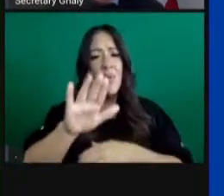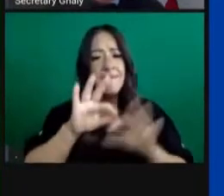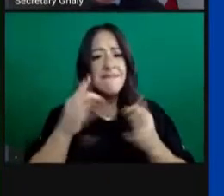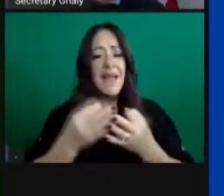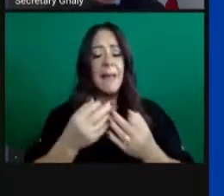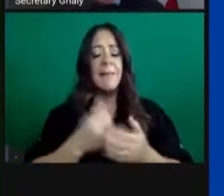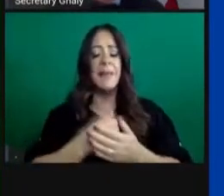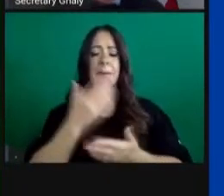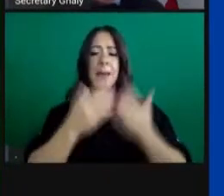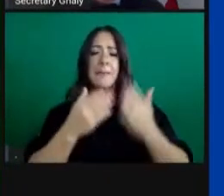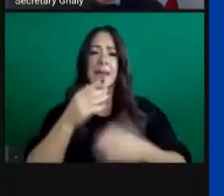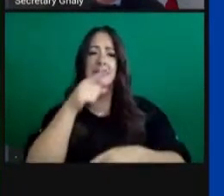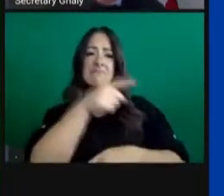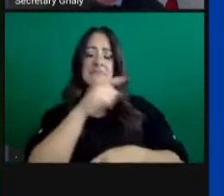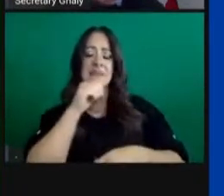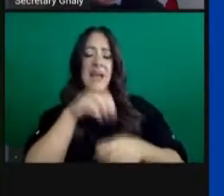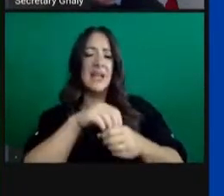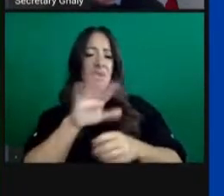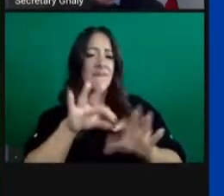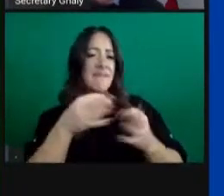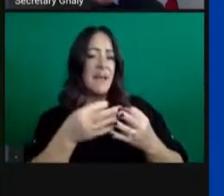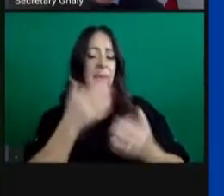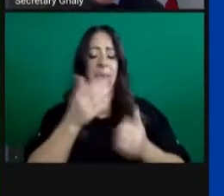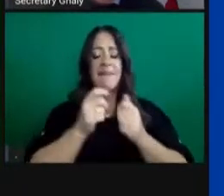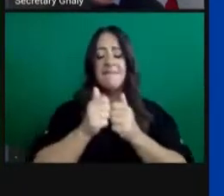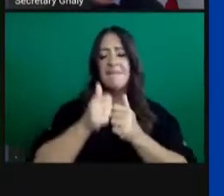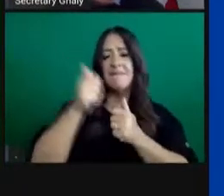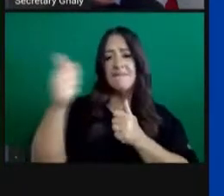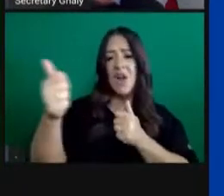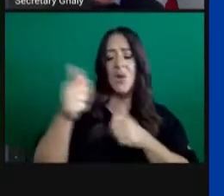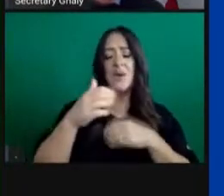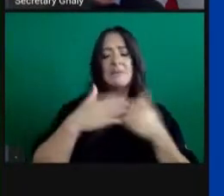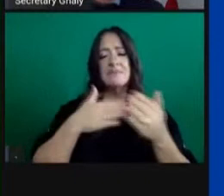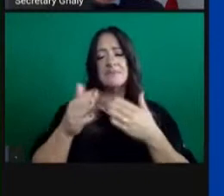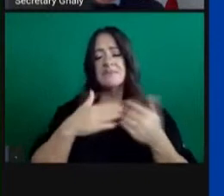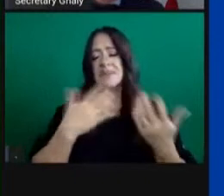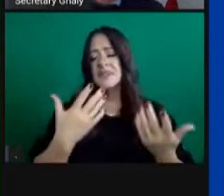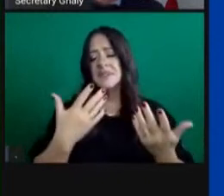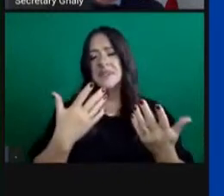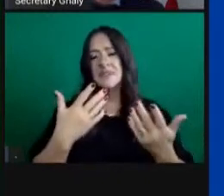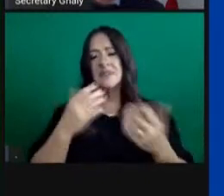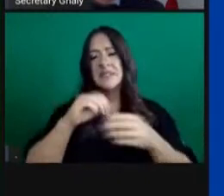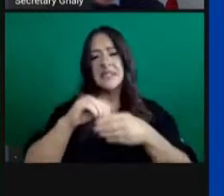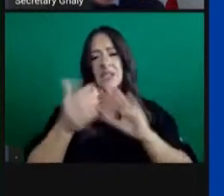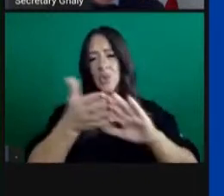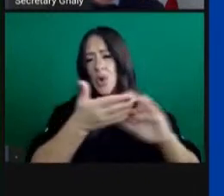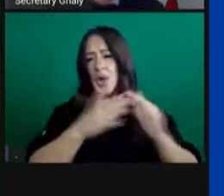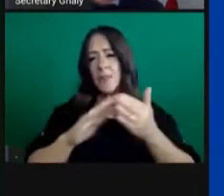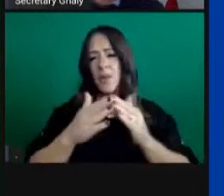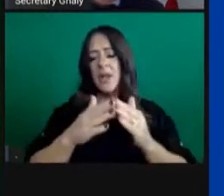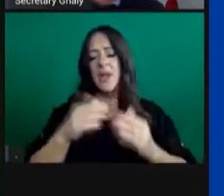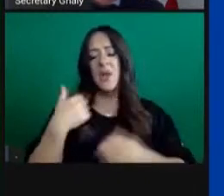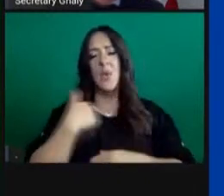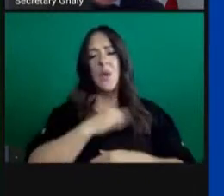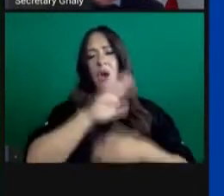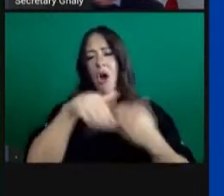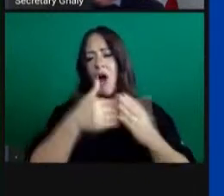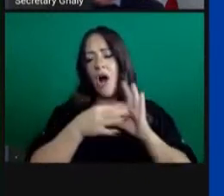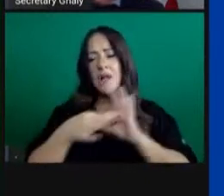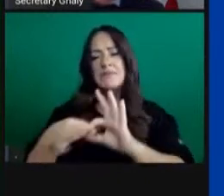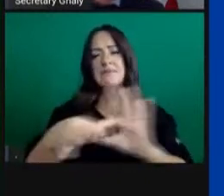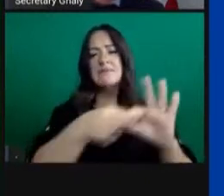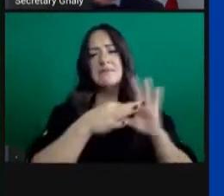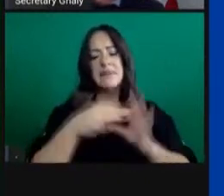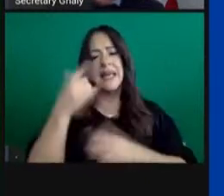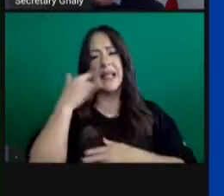aren't, maybe they are in our community or maybe they're far away, but still nonetheless, a Californian shoulder to shoulder with us. And we